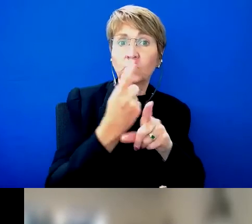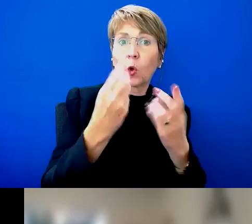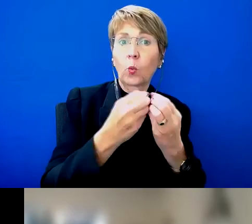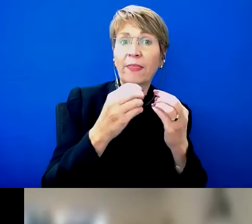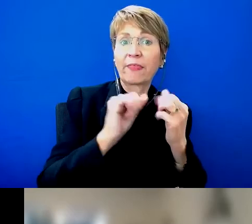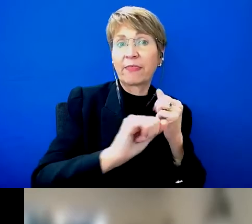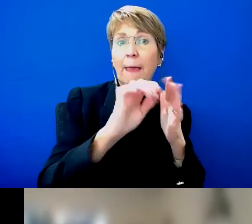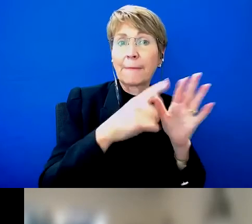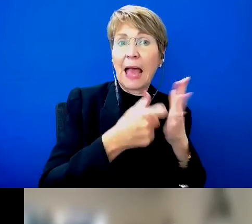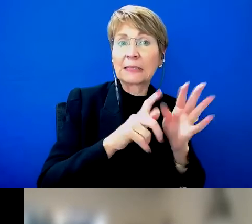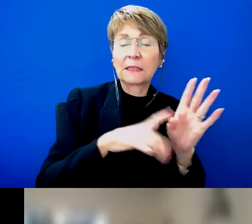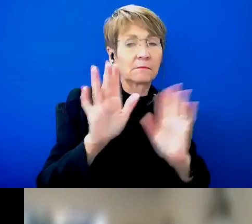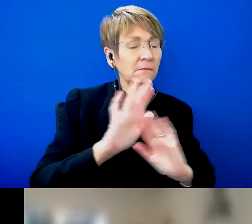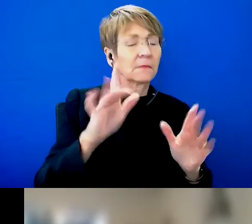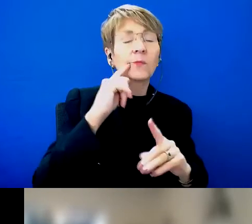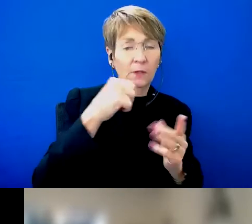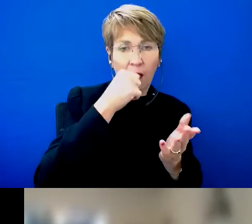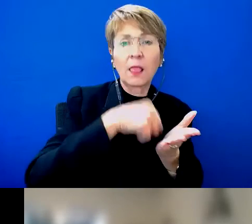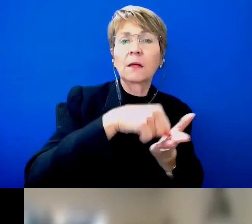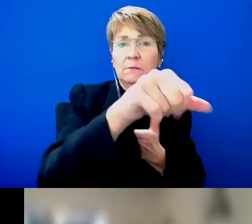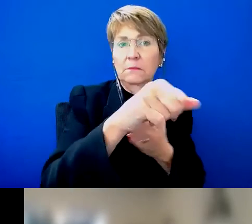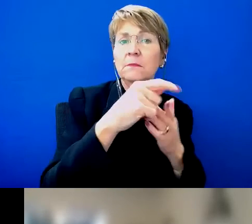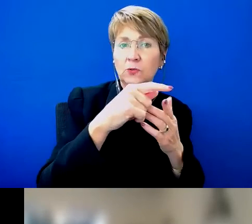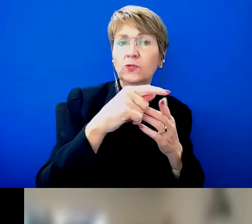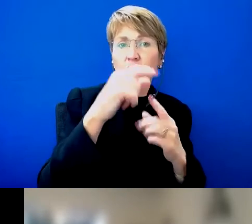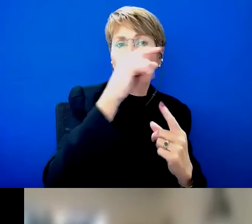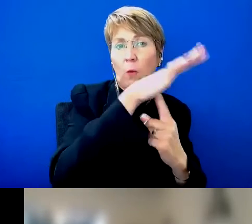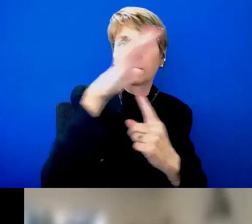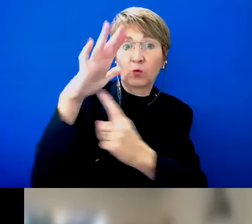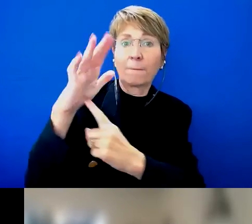the gun there and we're going to be writing to the party leaders already.